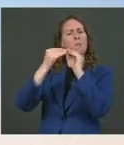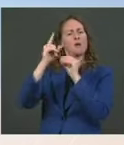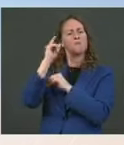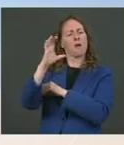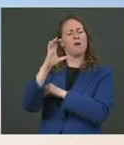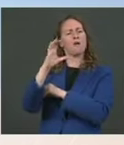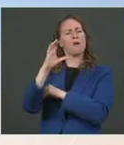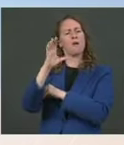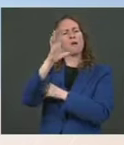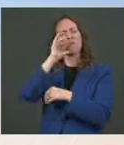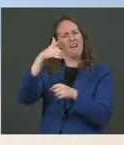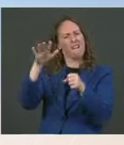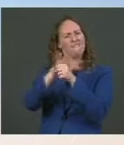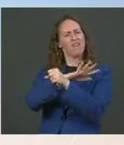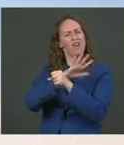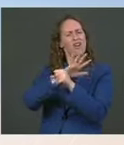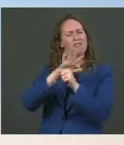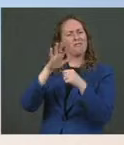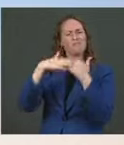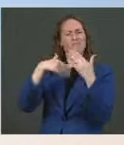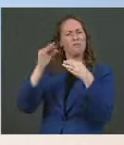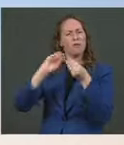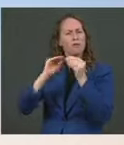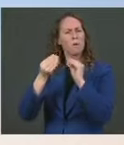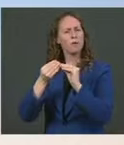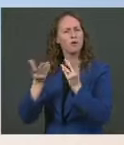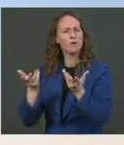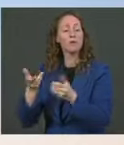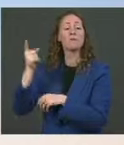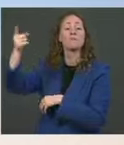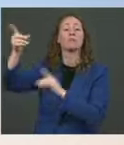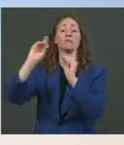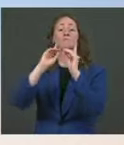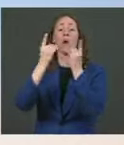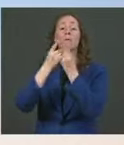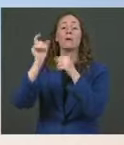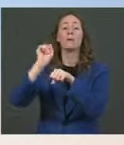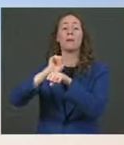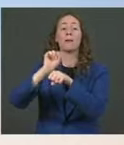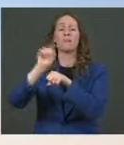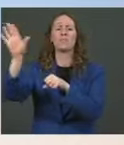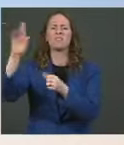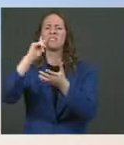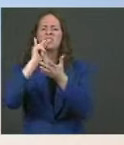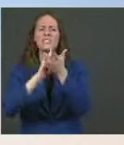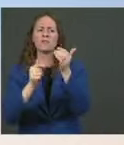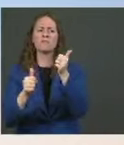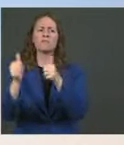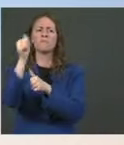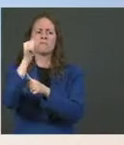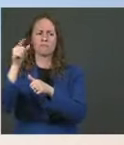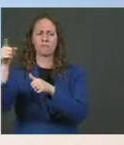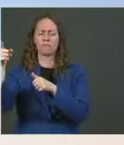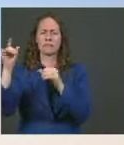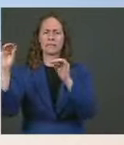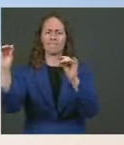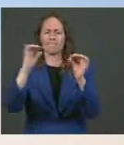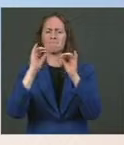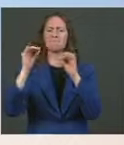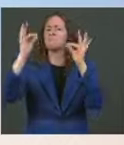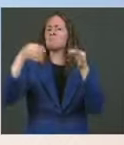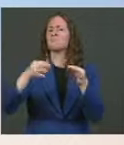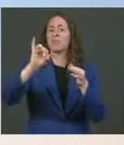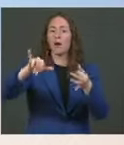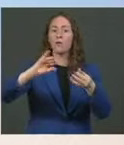an assessment made by the Department of Labor and the Secretary of Labor. I will say it obviously impacts a huge number of